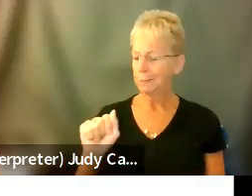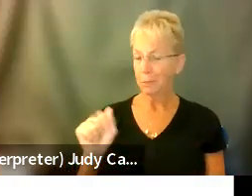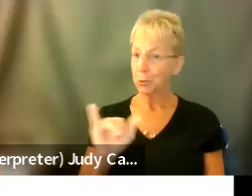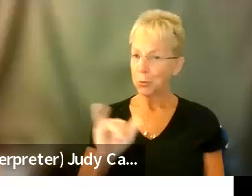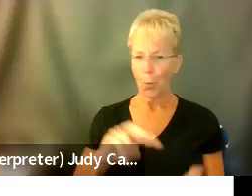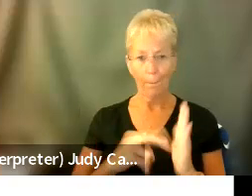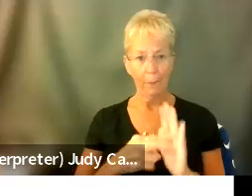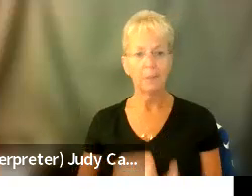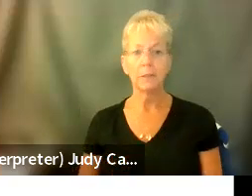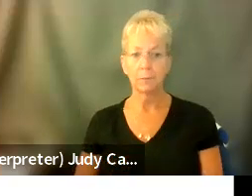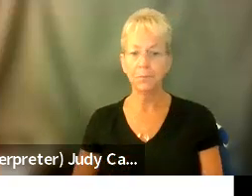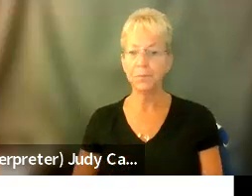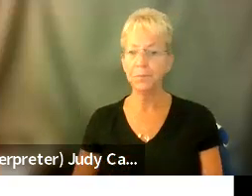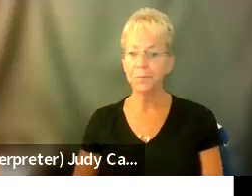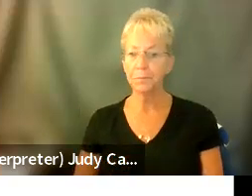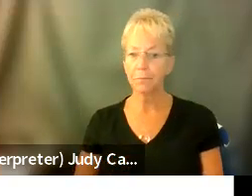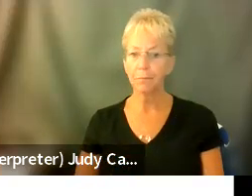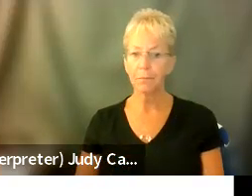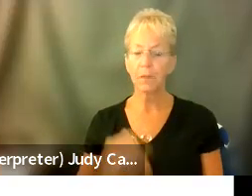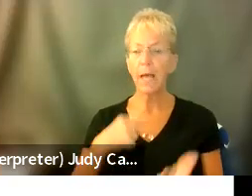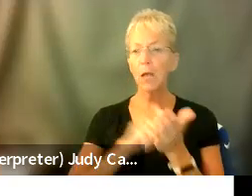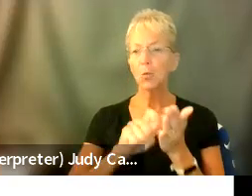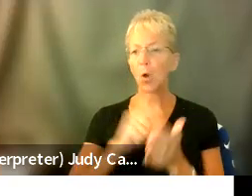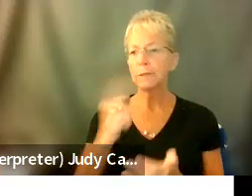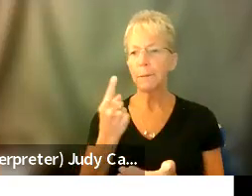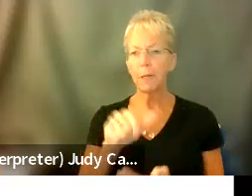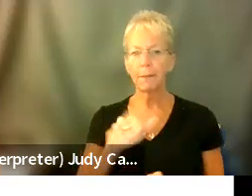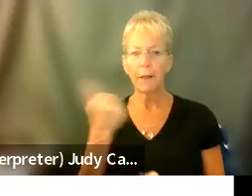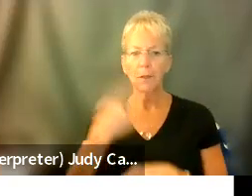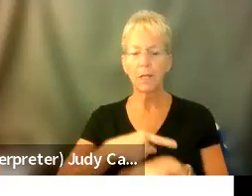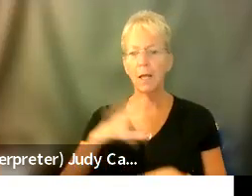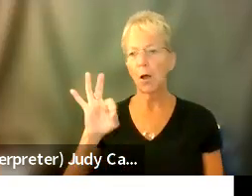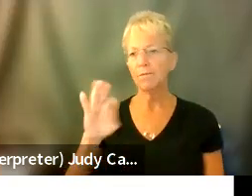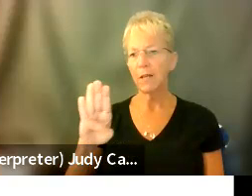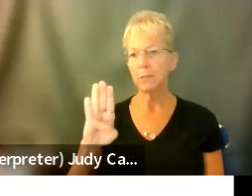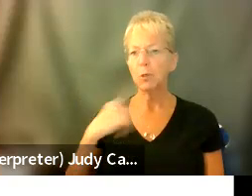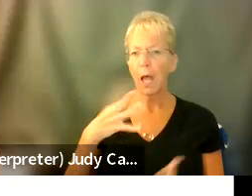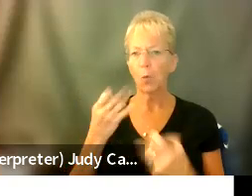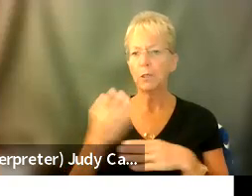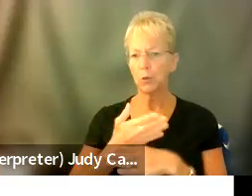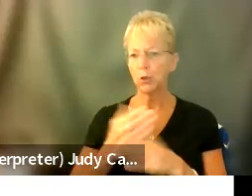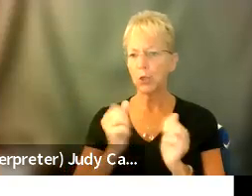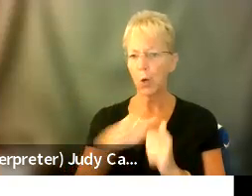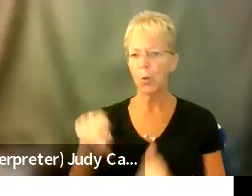So I wrote this the other day and on Facebook and I wanted to share it with you